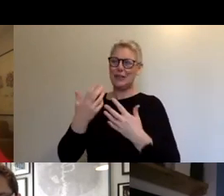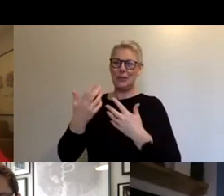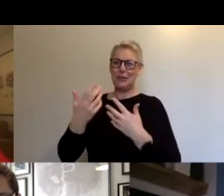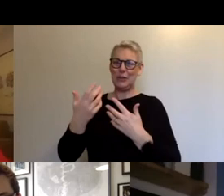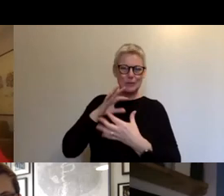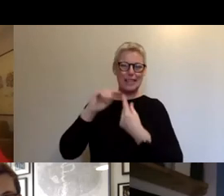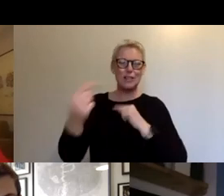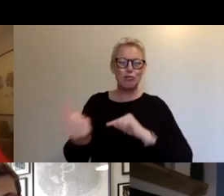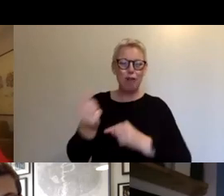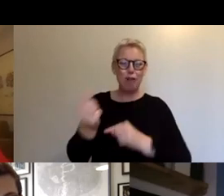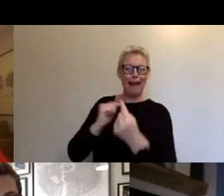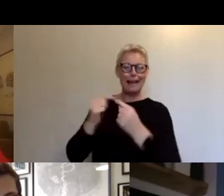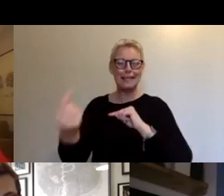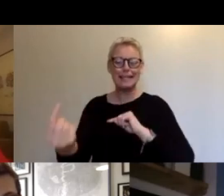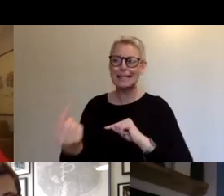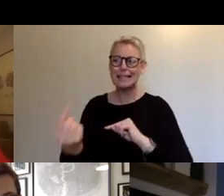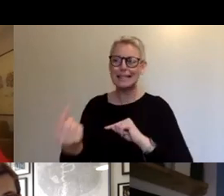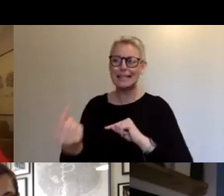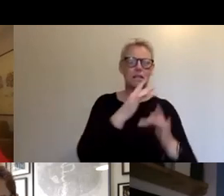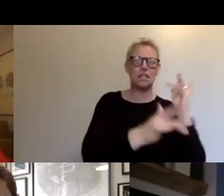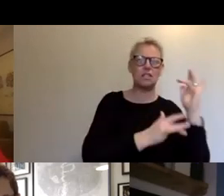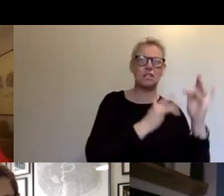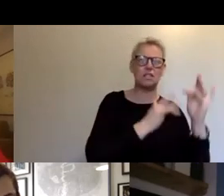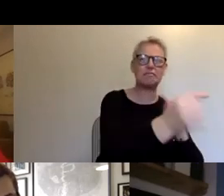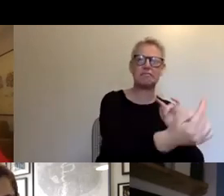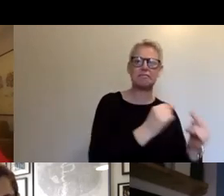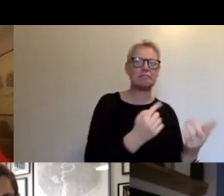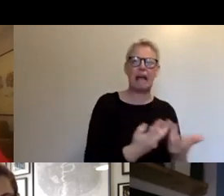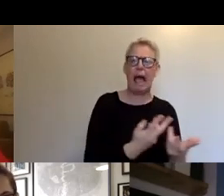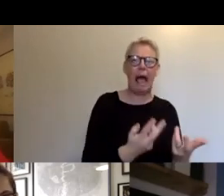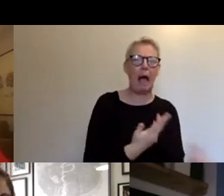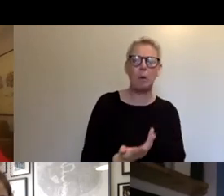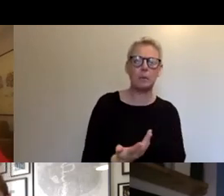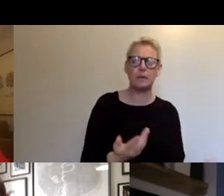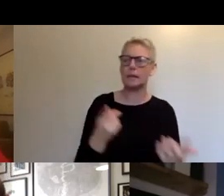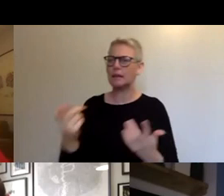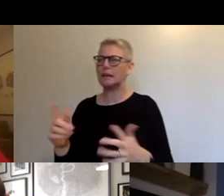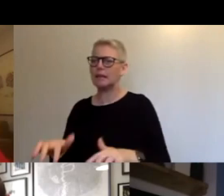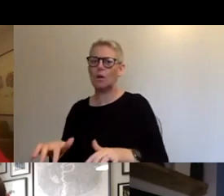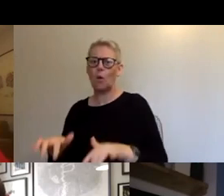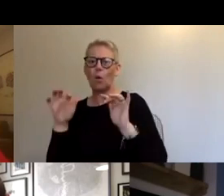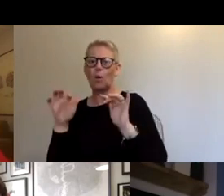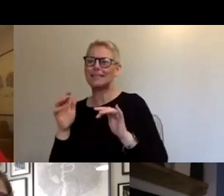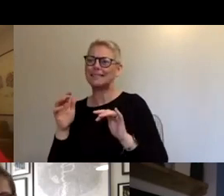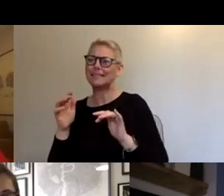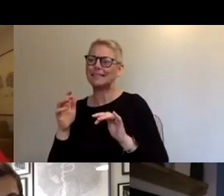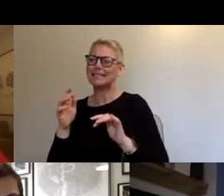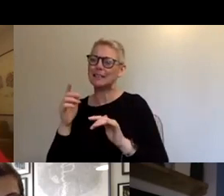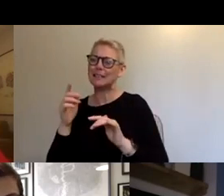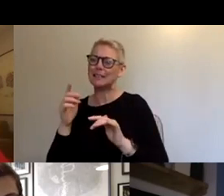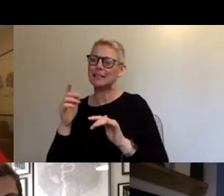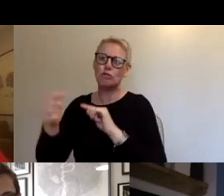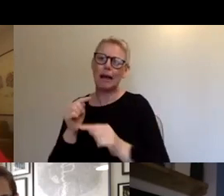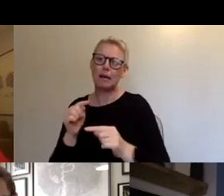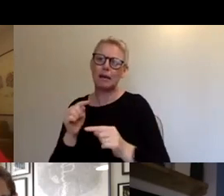um, how do you address people at home or in the room at the same time? In a way we haven't been able to do those experiments yet